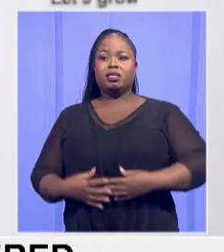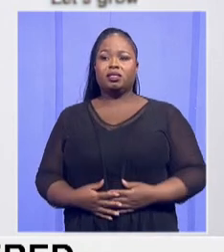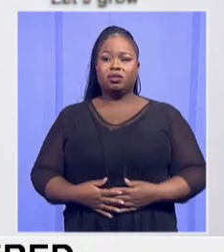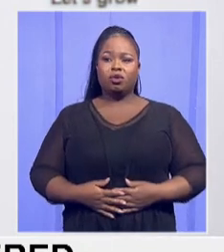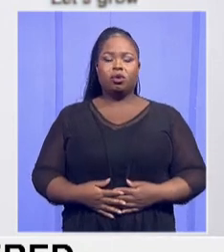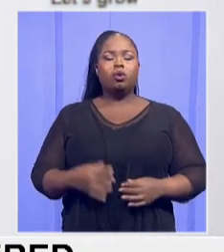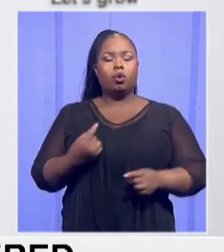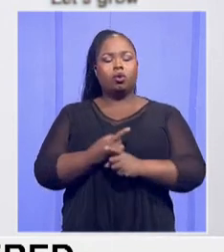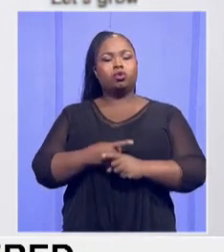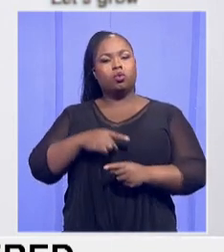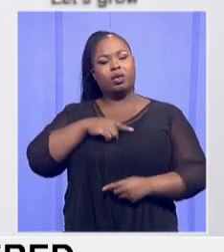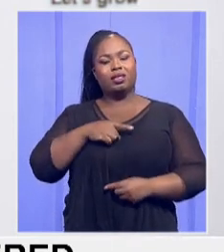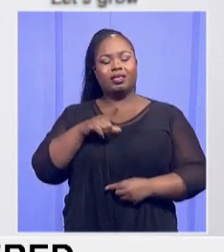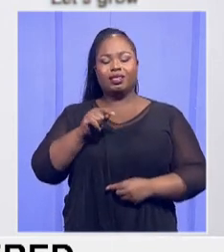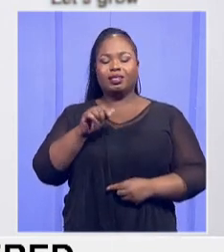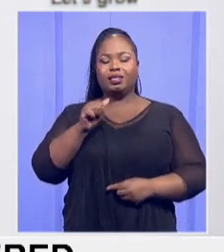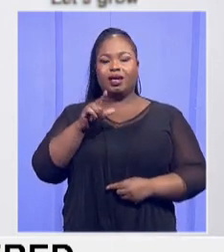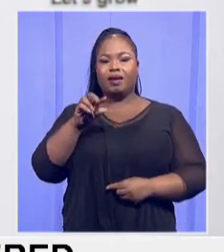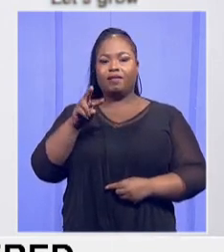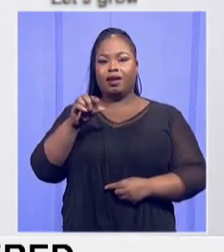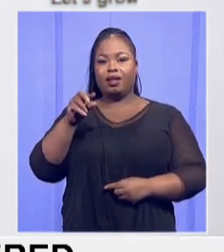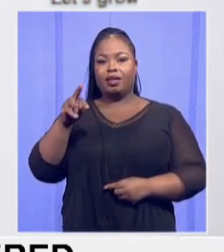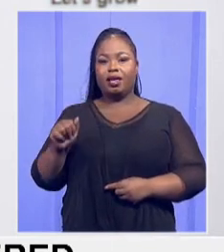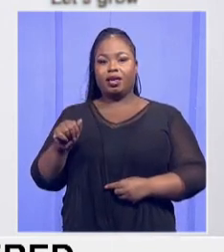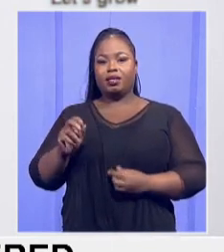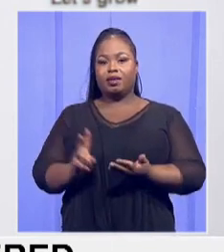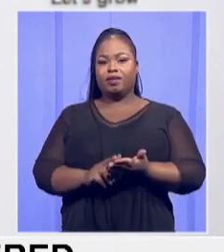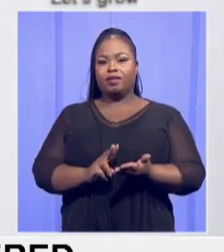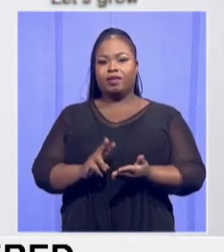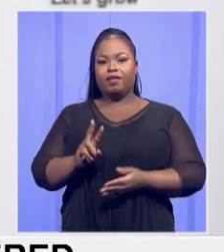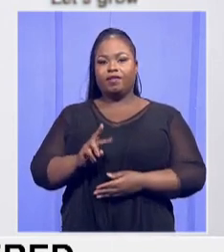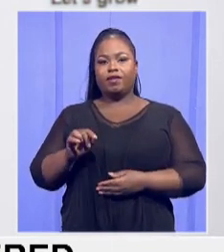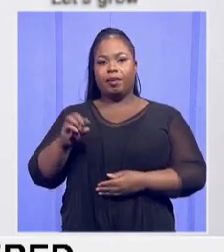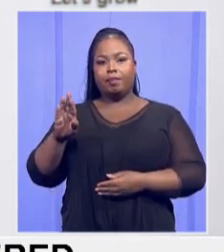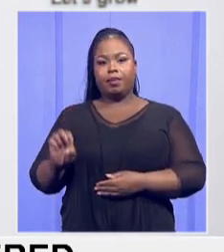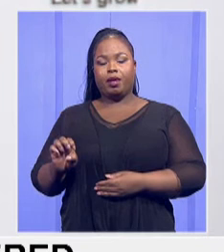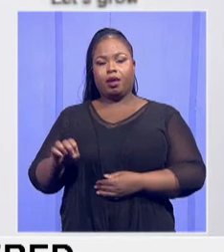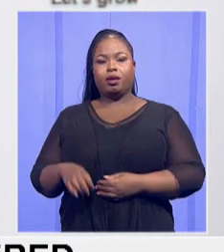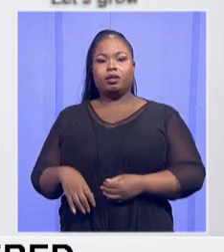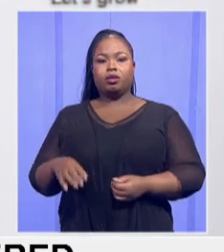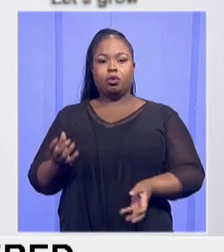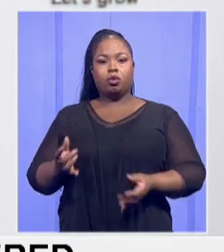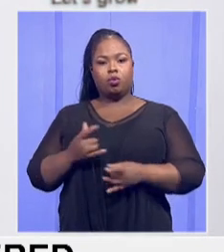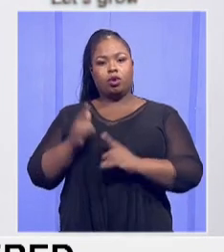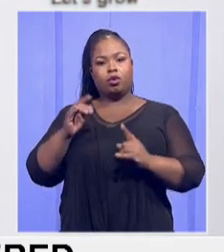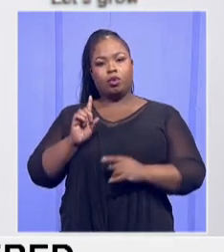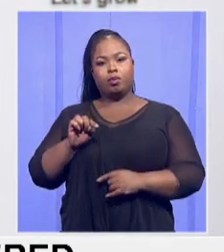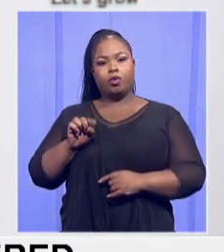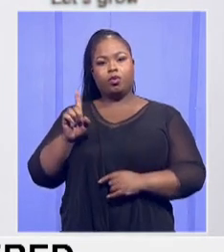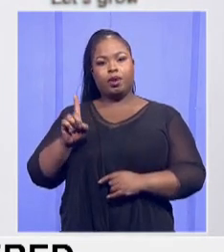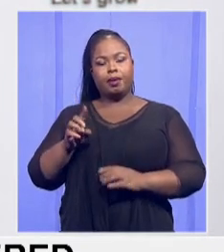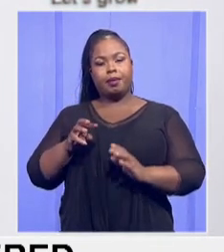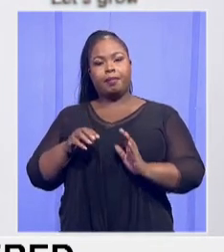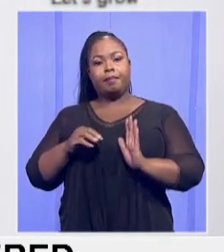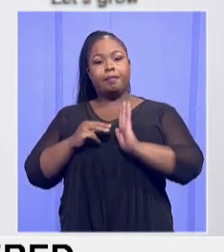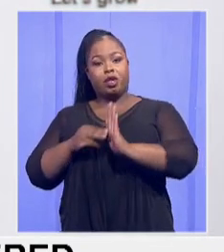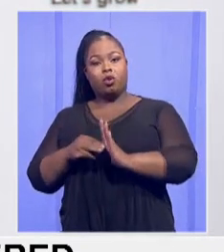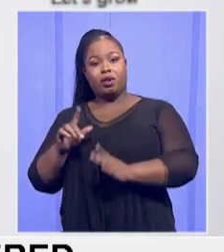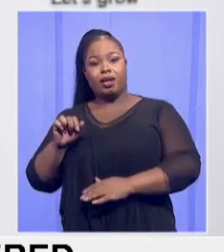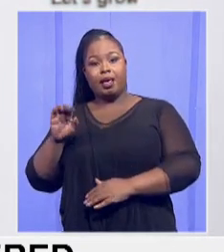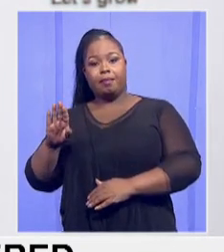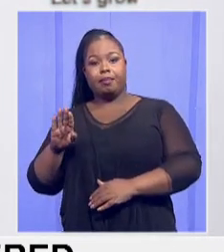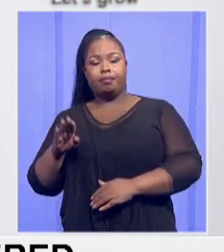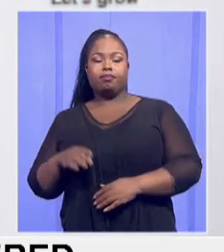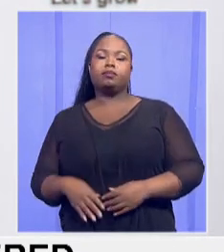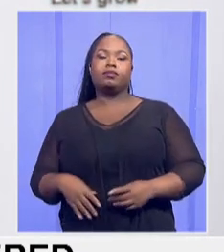So Ozias Tavana Secondary School in Vembe won a STEM lab worth $1.1 million in Brothers